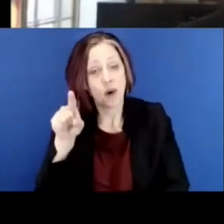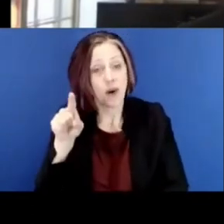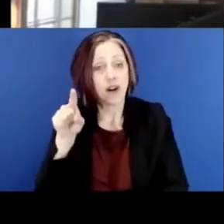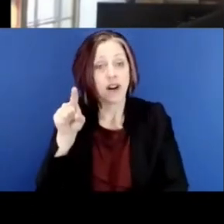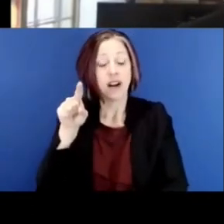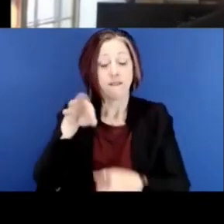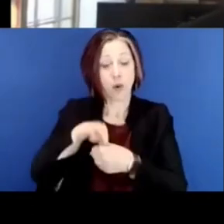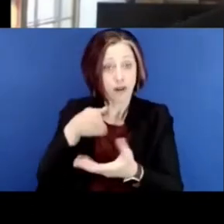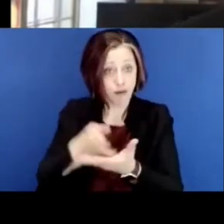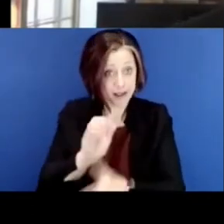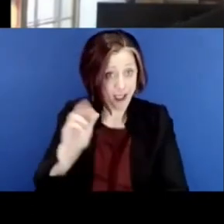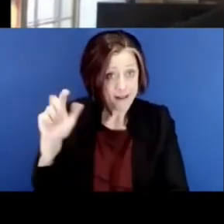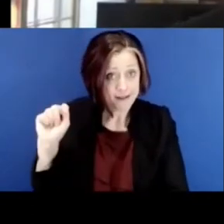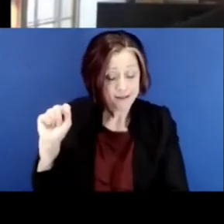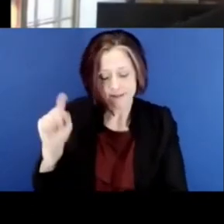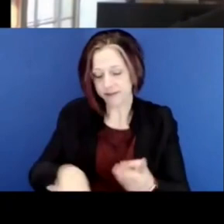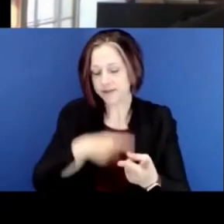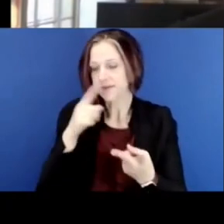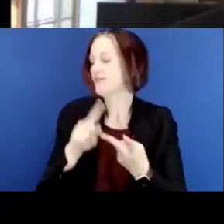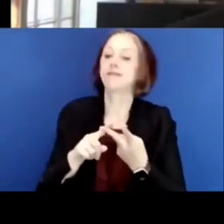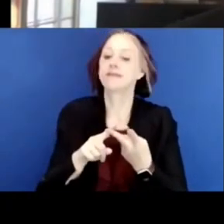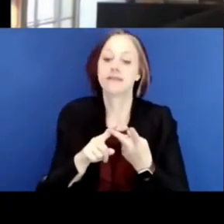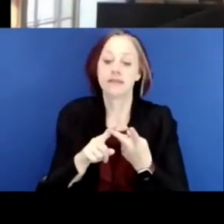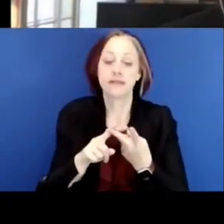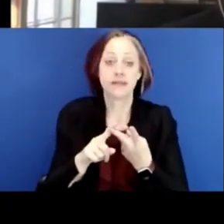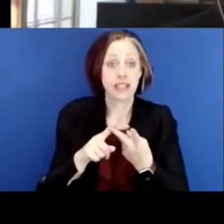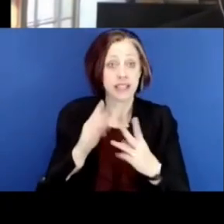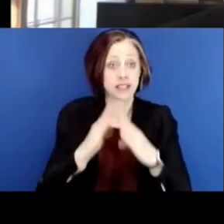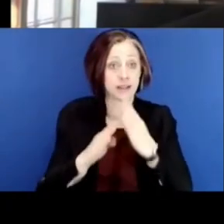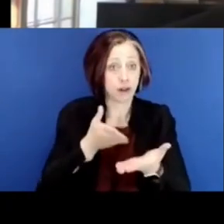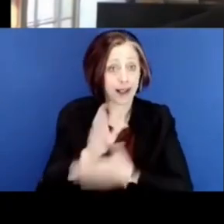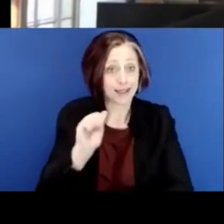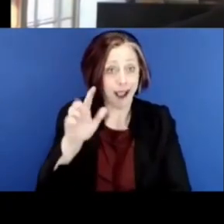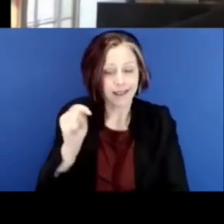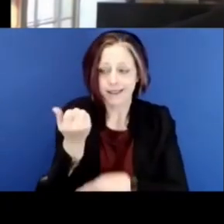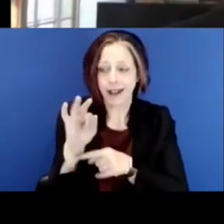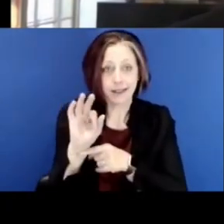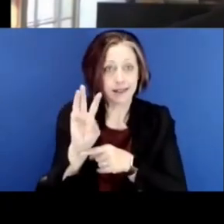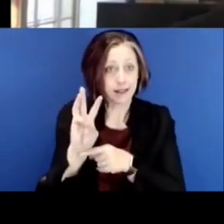Voting Rights Act, the Civil Rights Act of 1964.